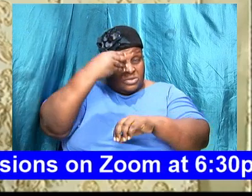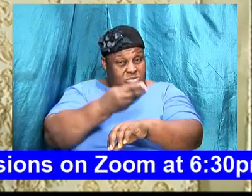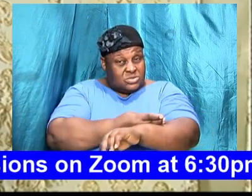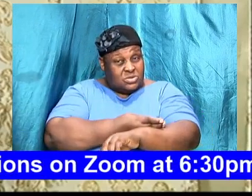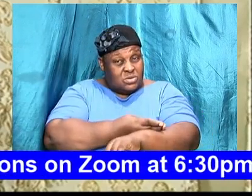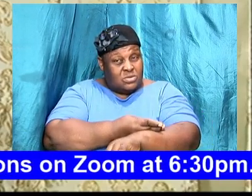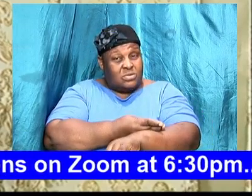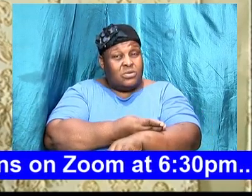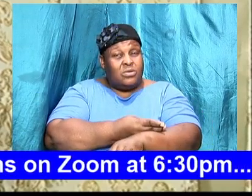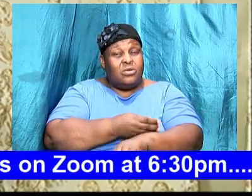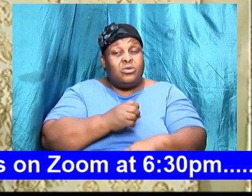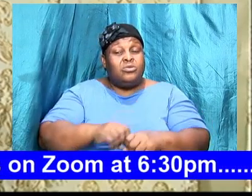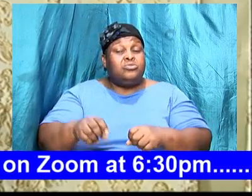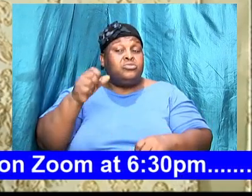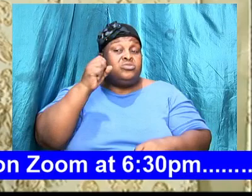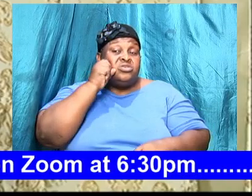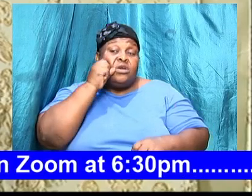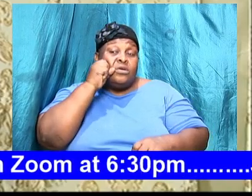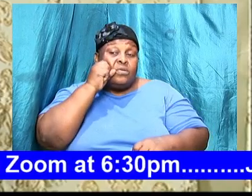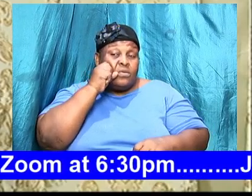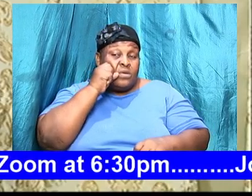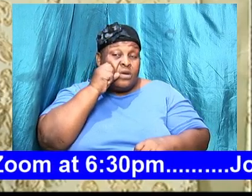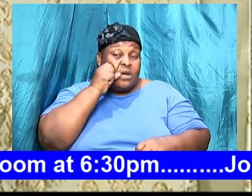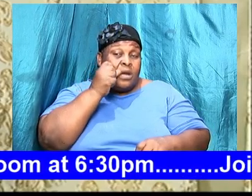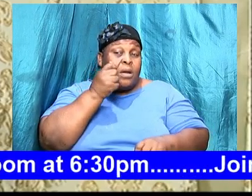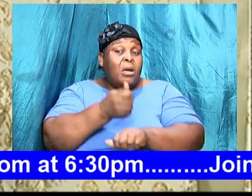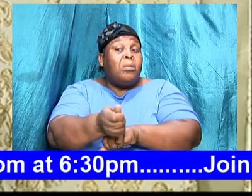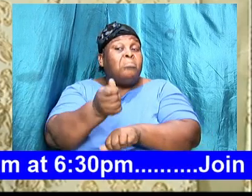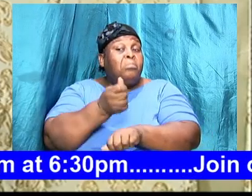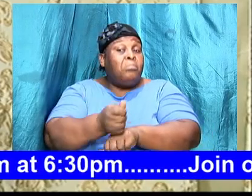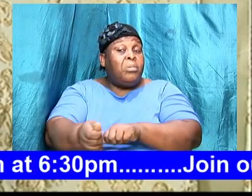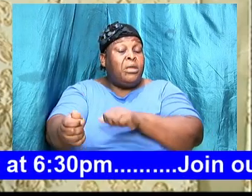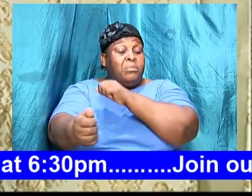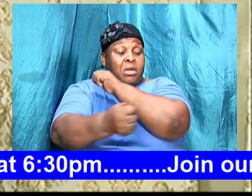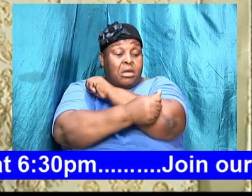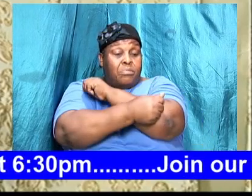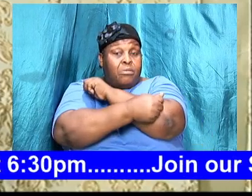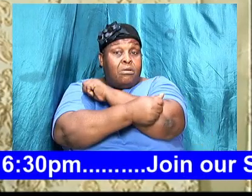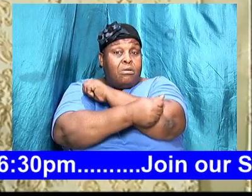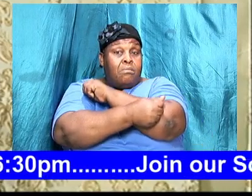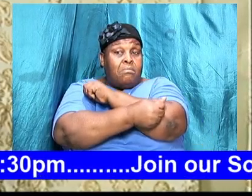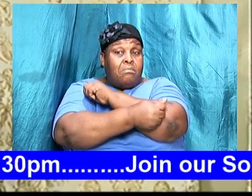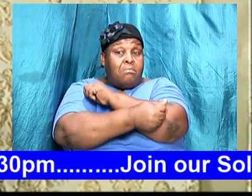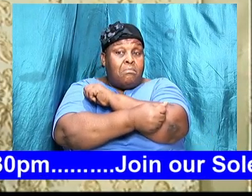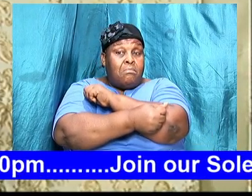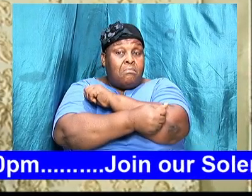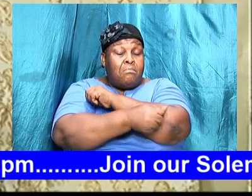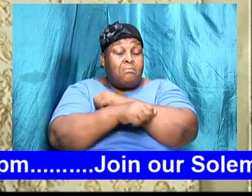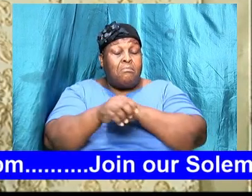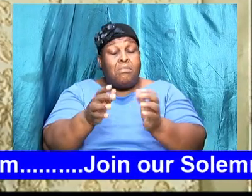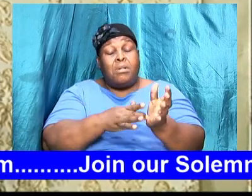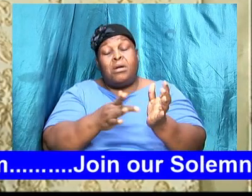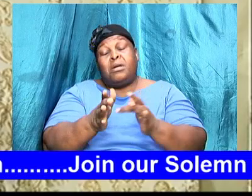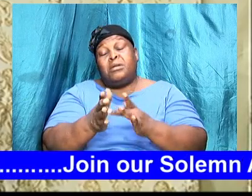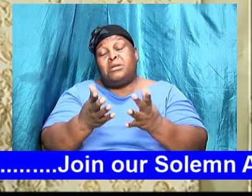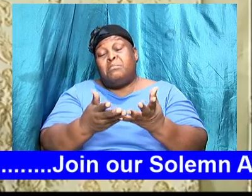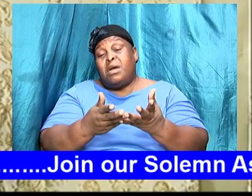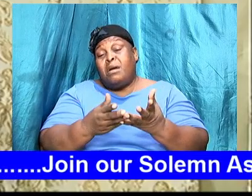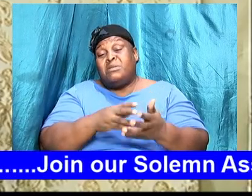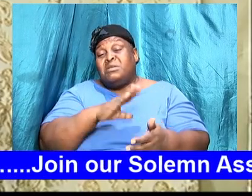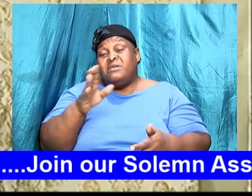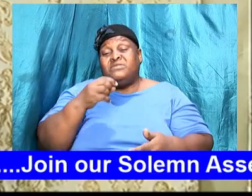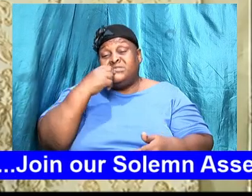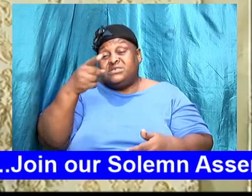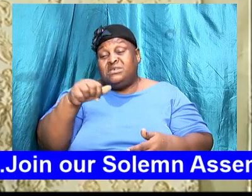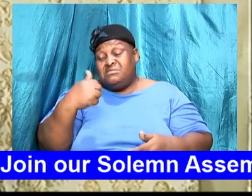So she blamed him and the Bible did not record anything like this before between Abraham and